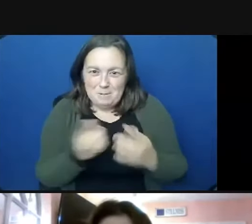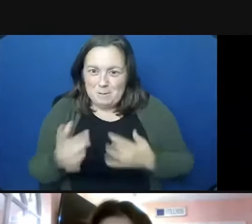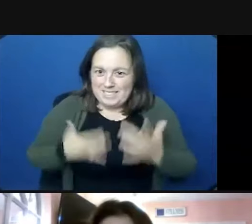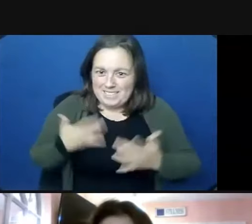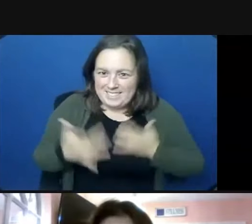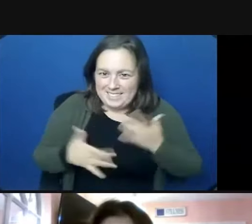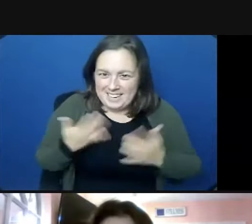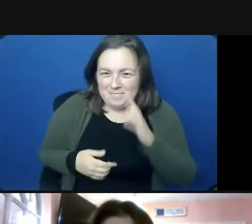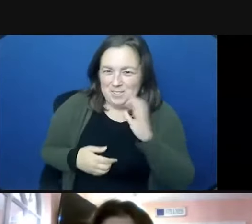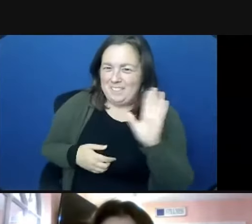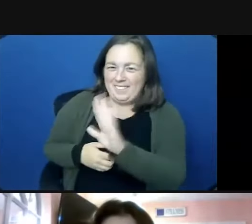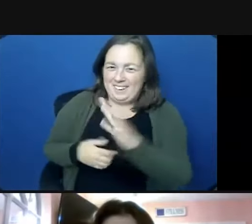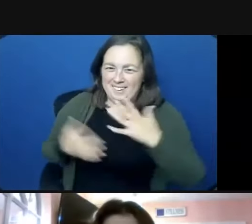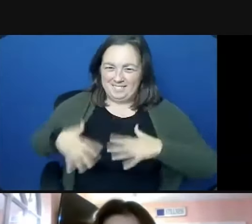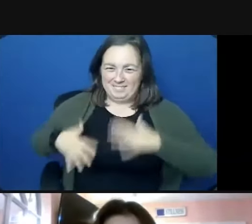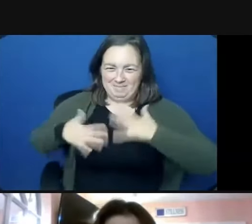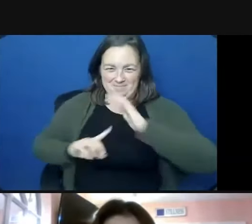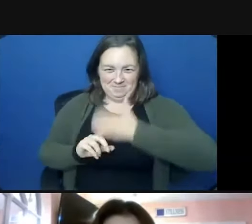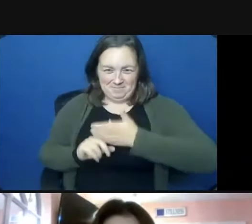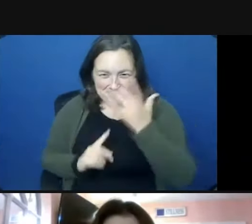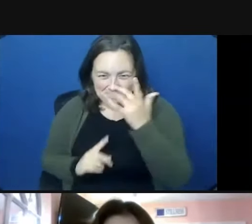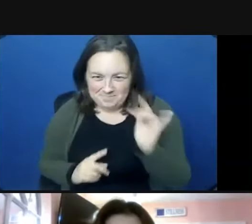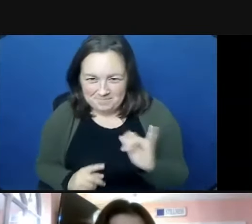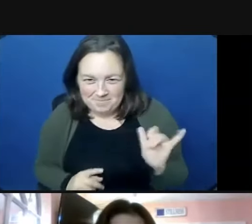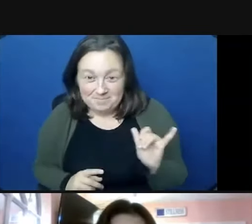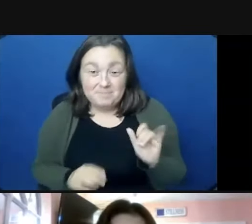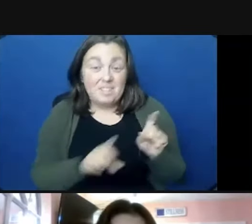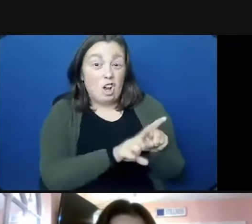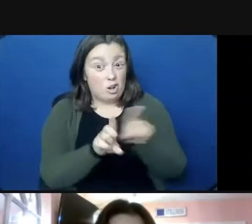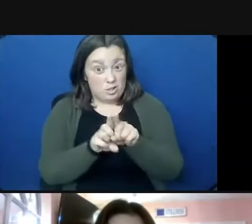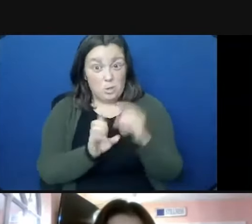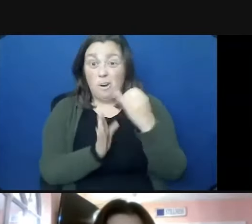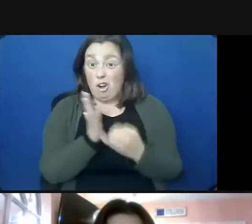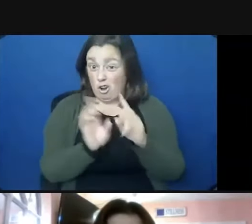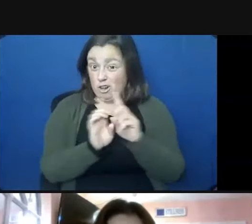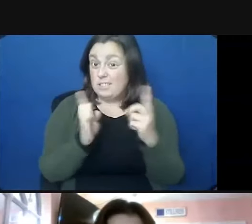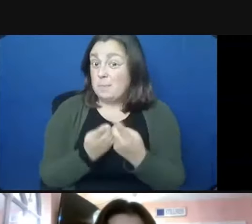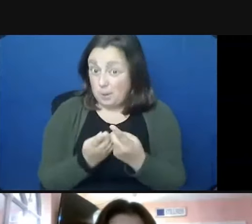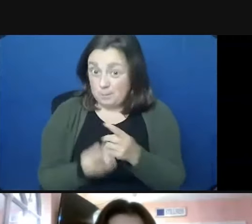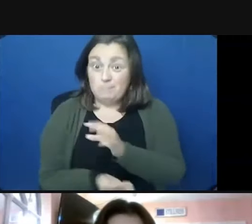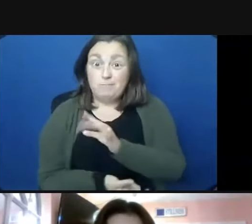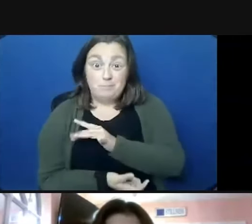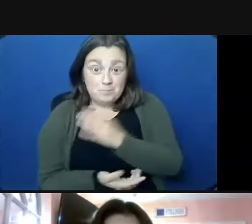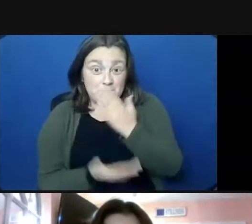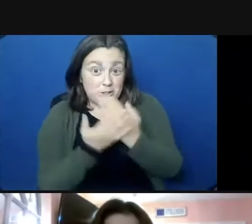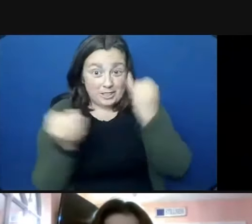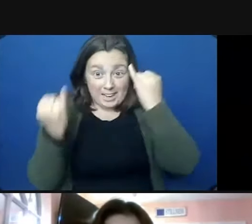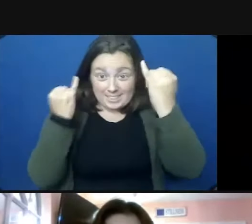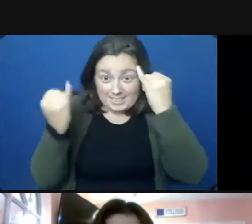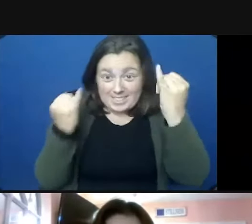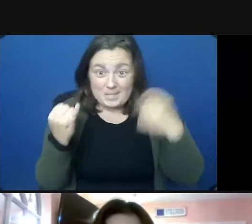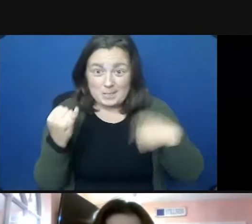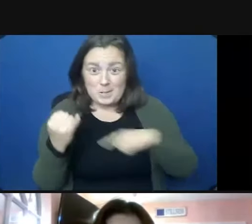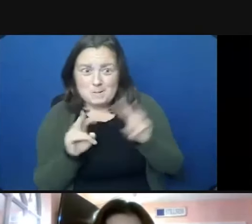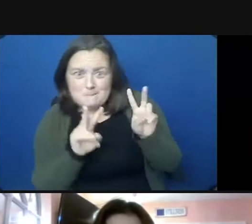seems as though that the art department might even have a running this year. They have some pretty good ideas. So, we're pretty